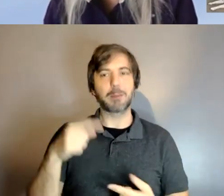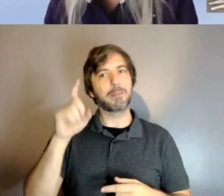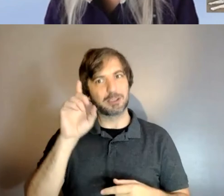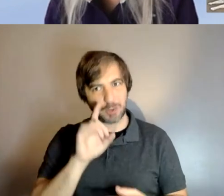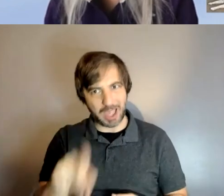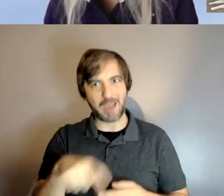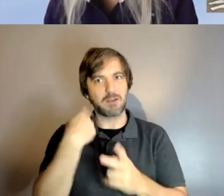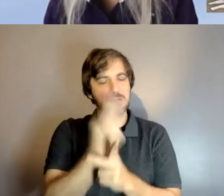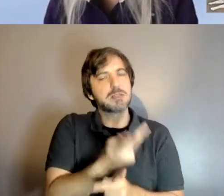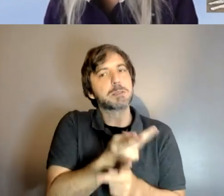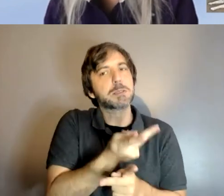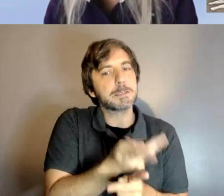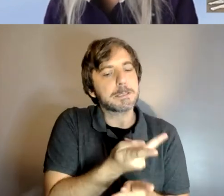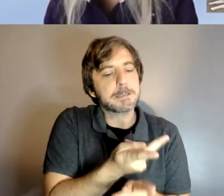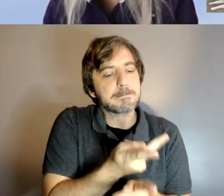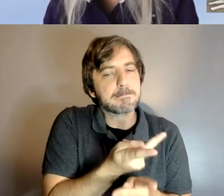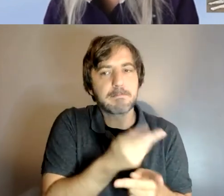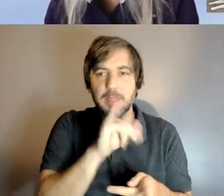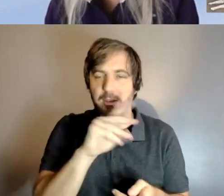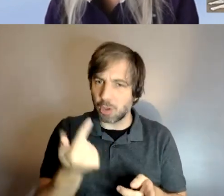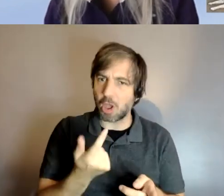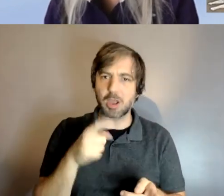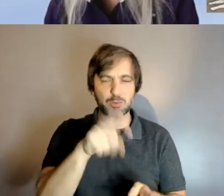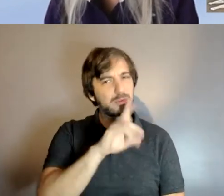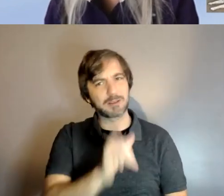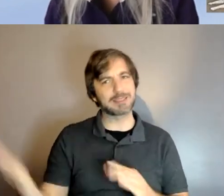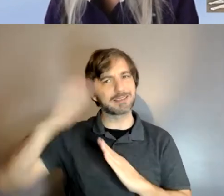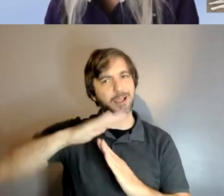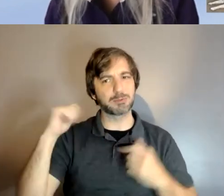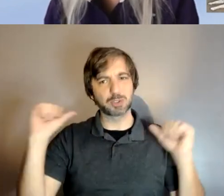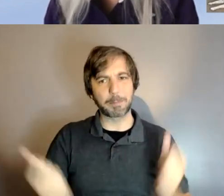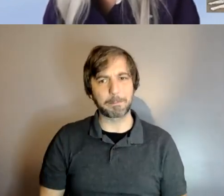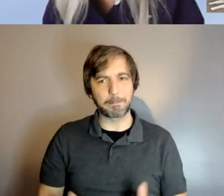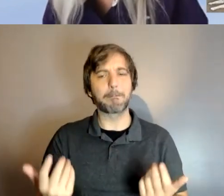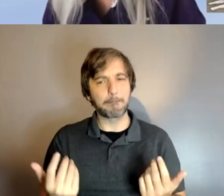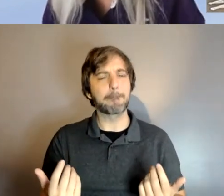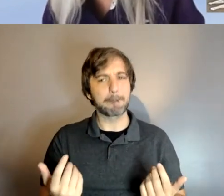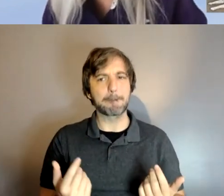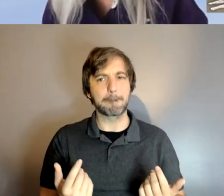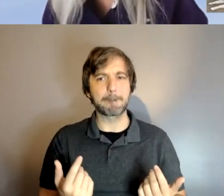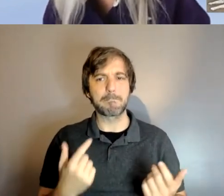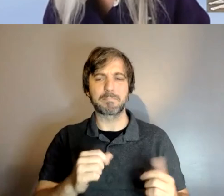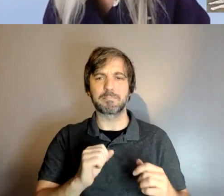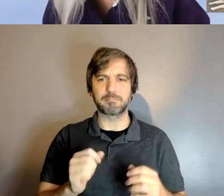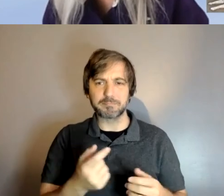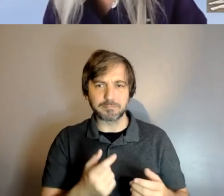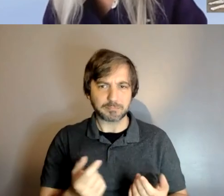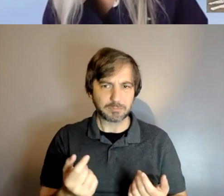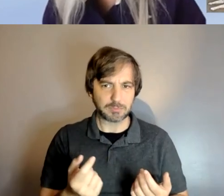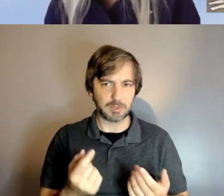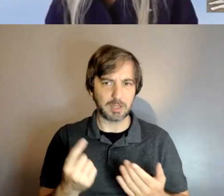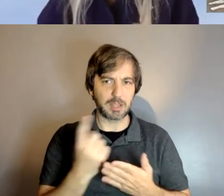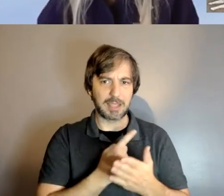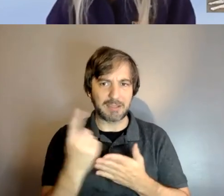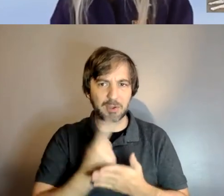they need they need to be in really top shape like i need to groom and make sure like at least once a week especially during a season like